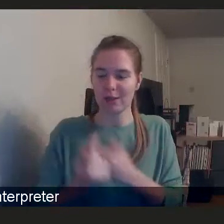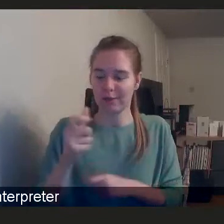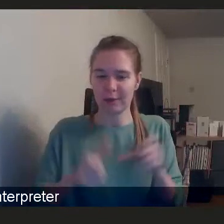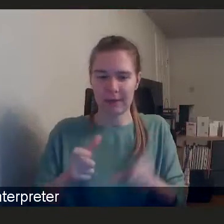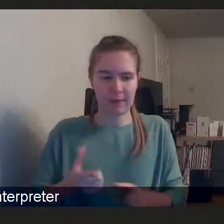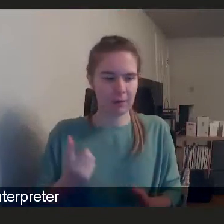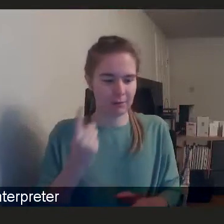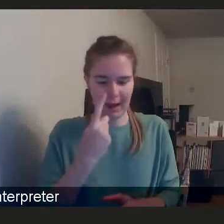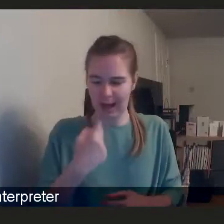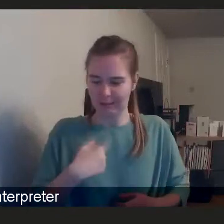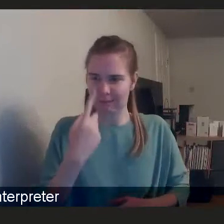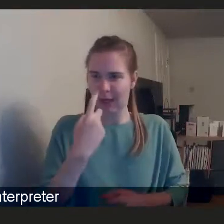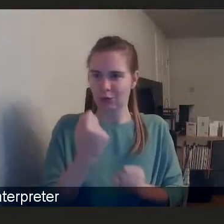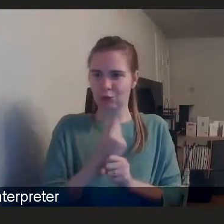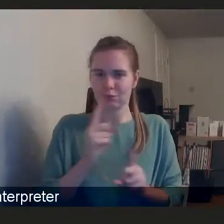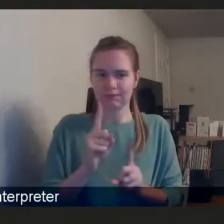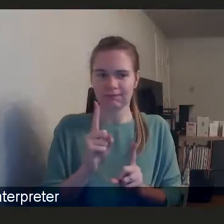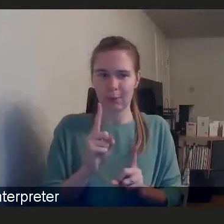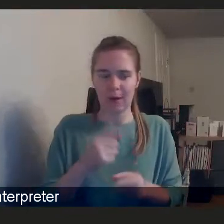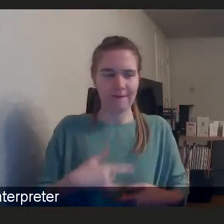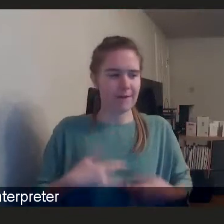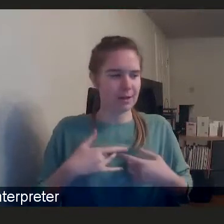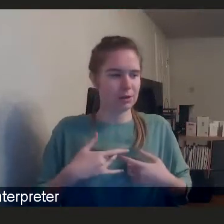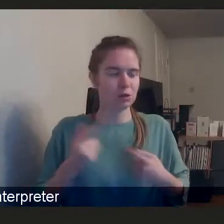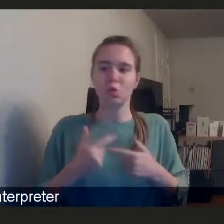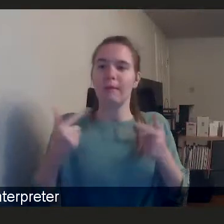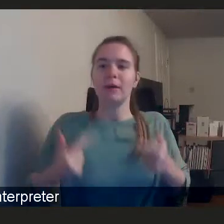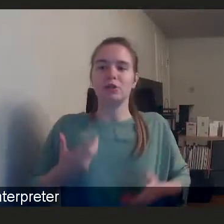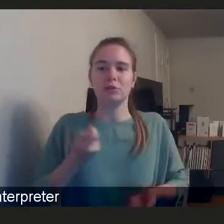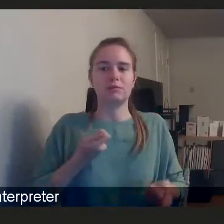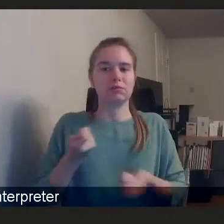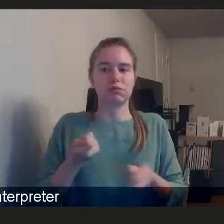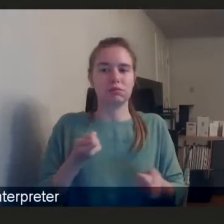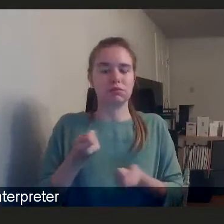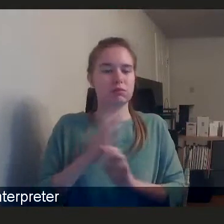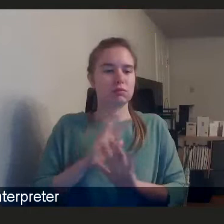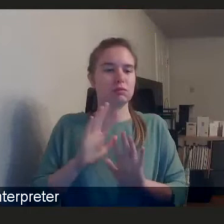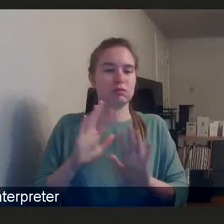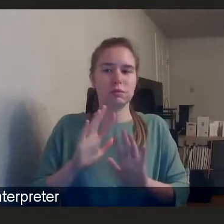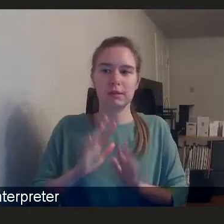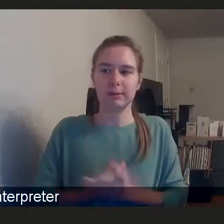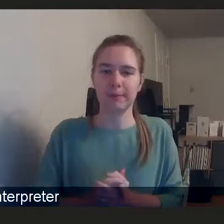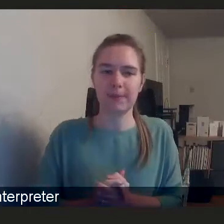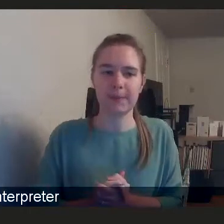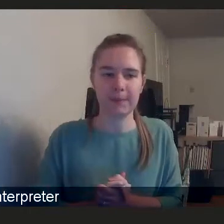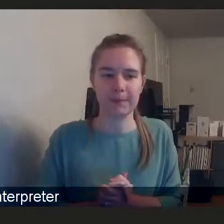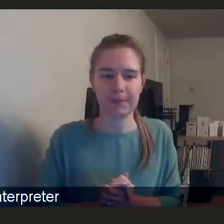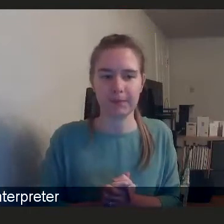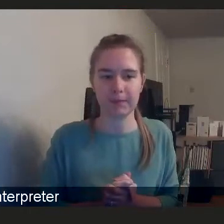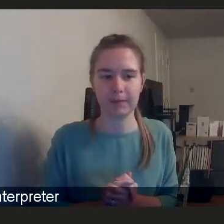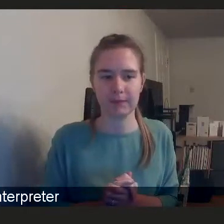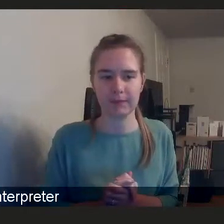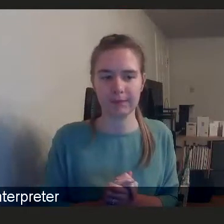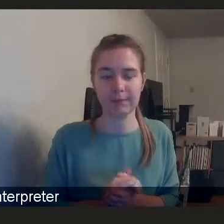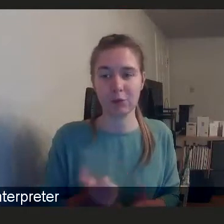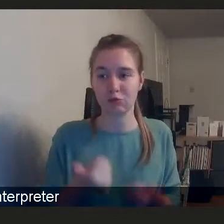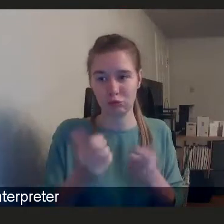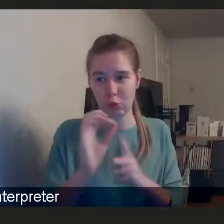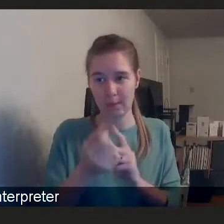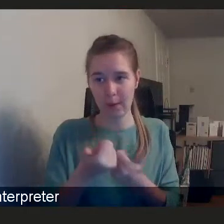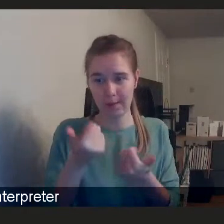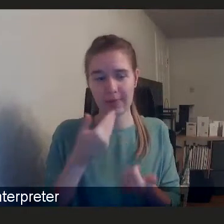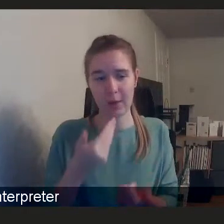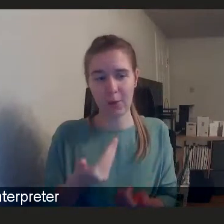I do? That becomes almost too much for you to be able to handle mentally. that's a point well made. And